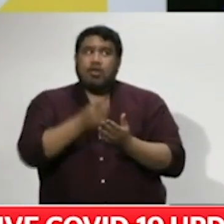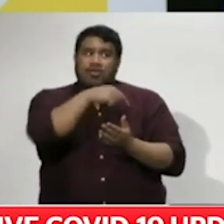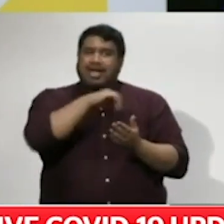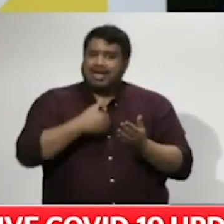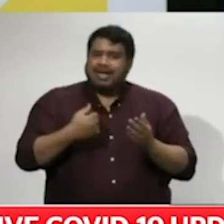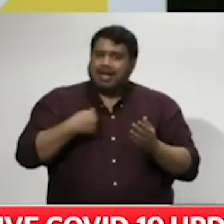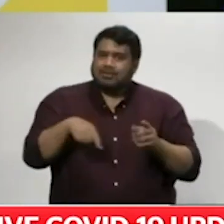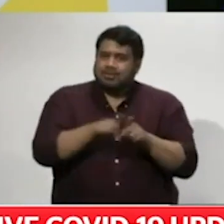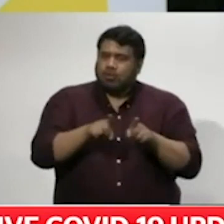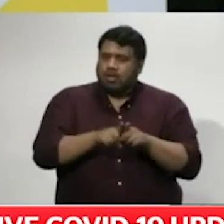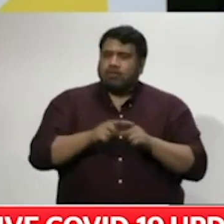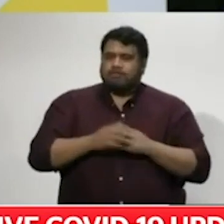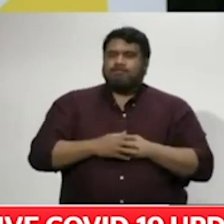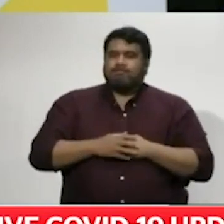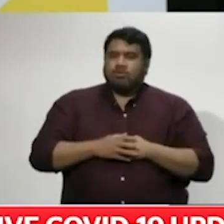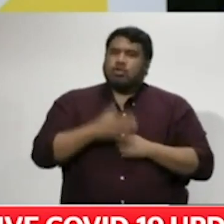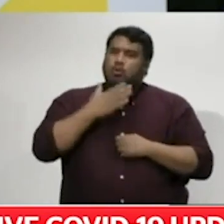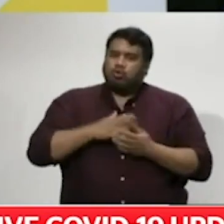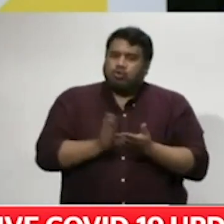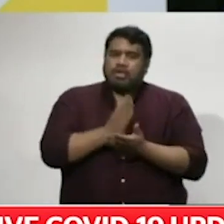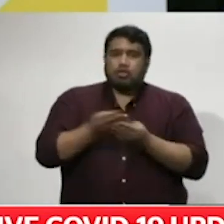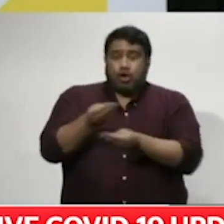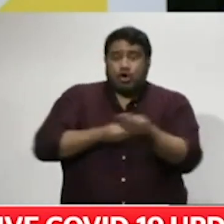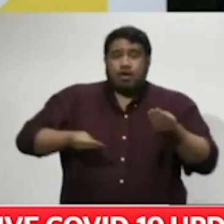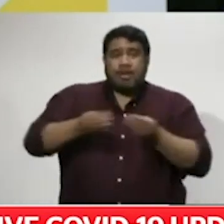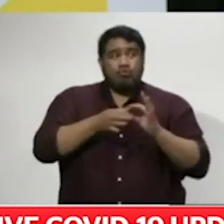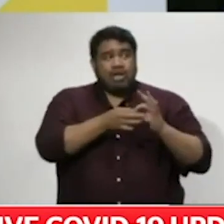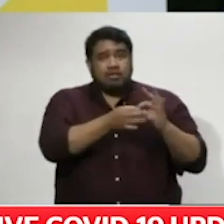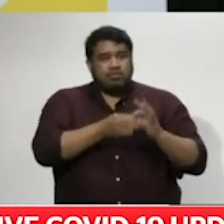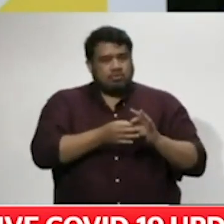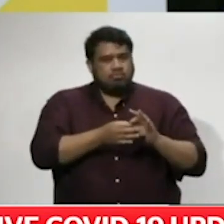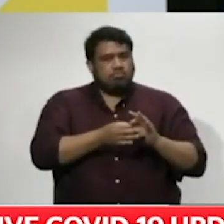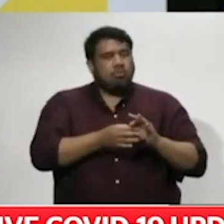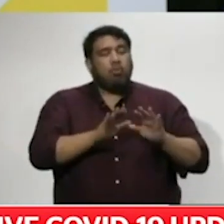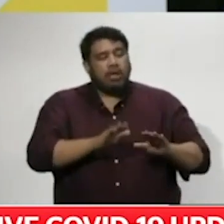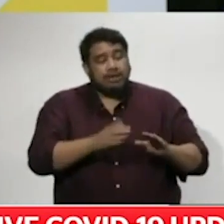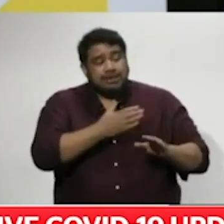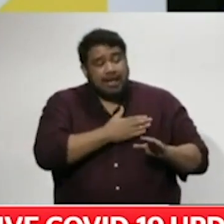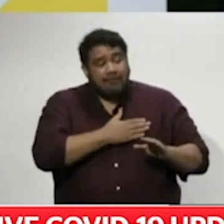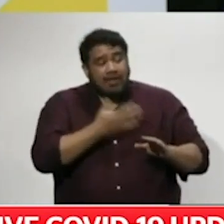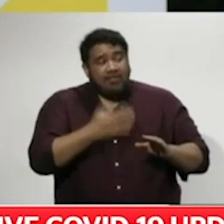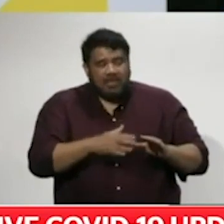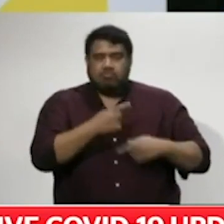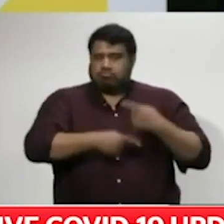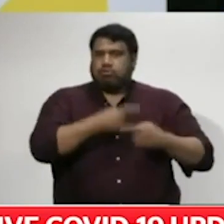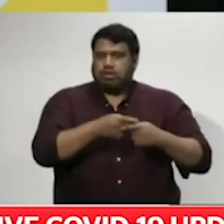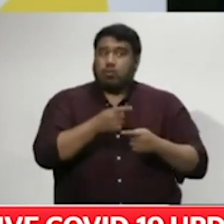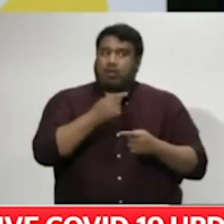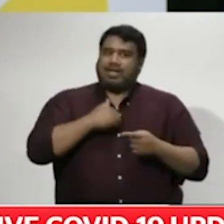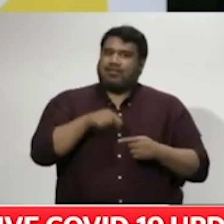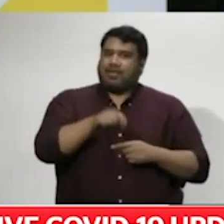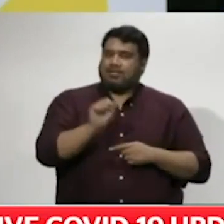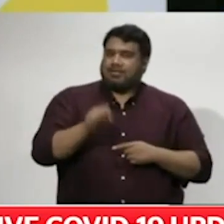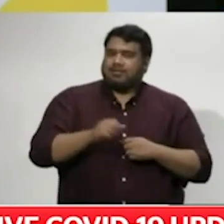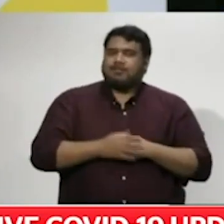So the case for increasing economic relations when safe is clear. I joined the meeting at the